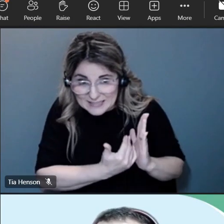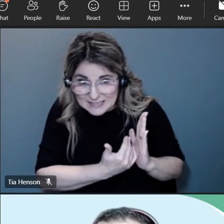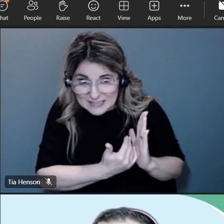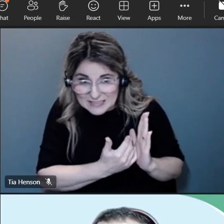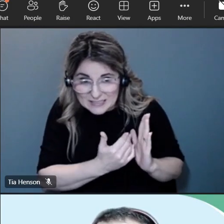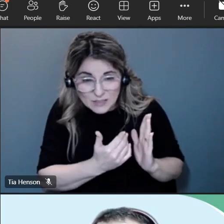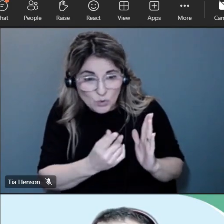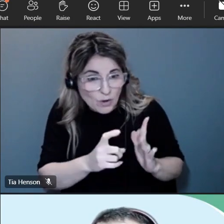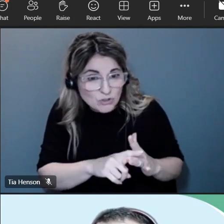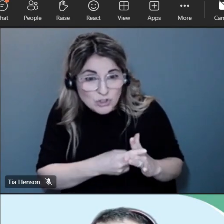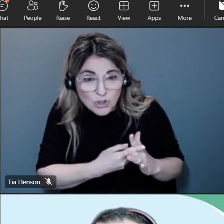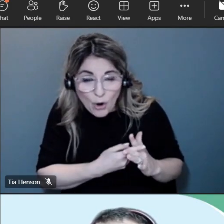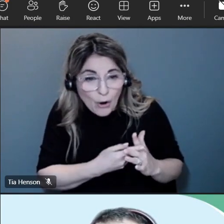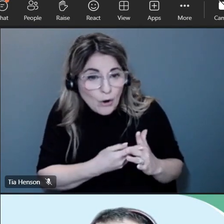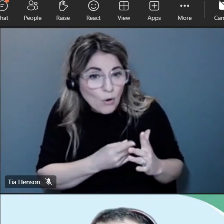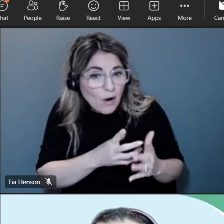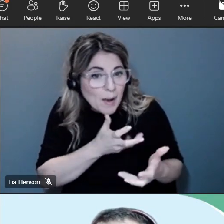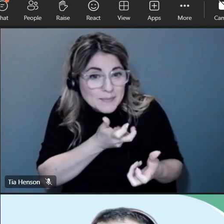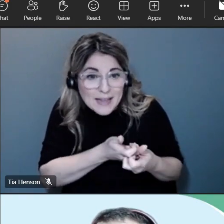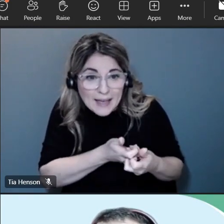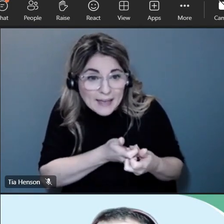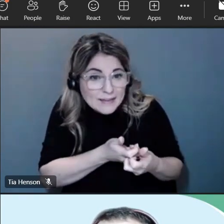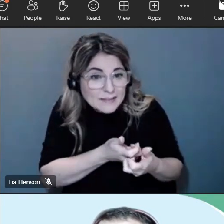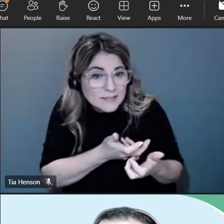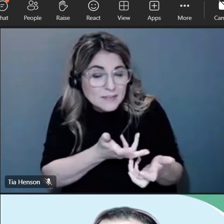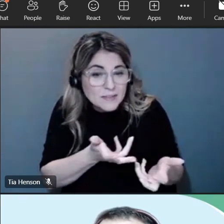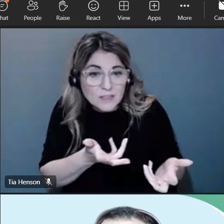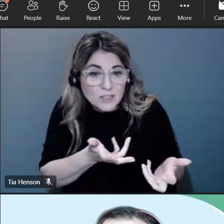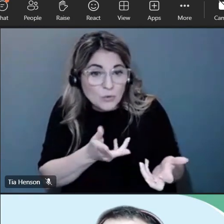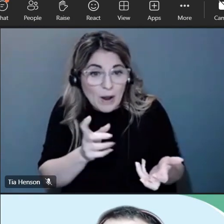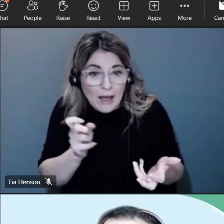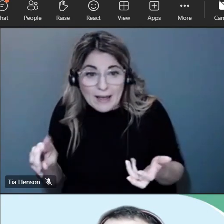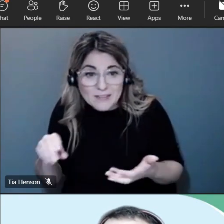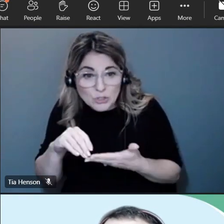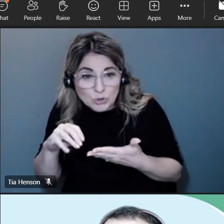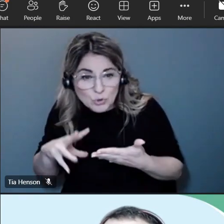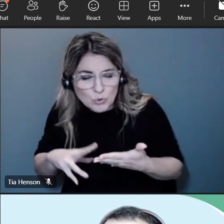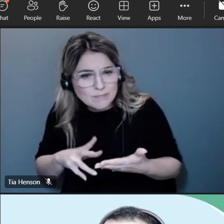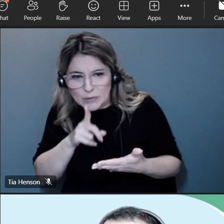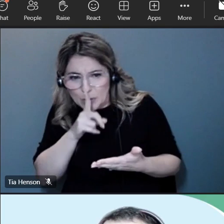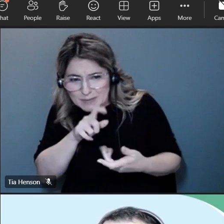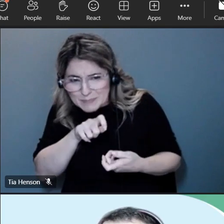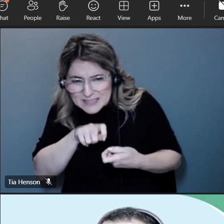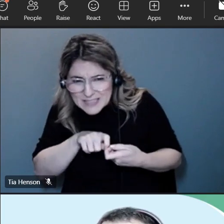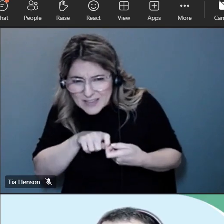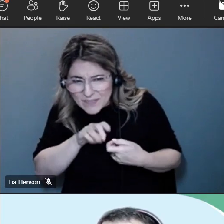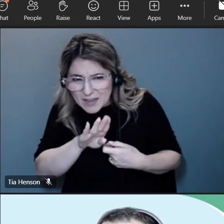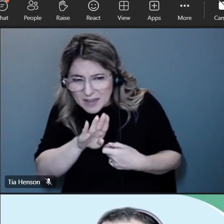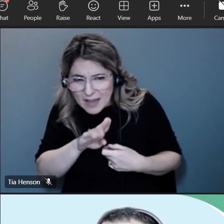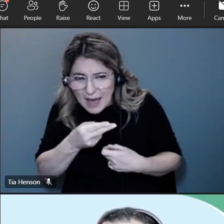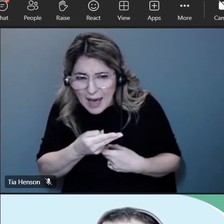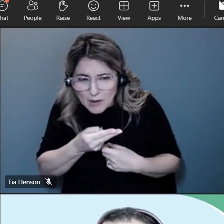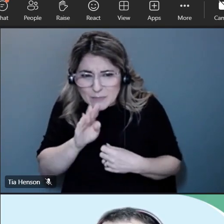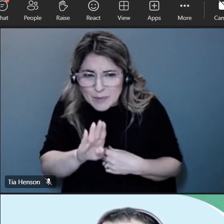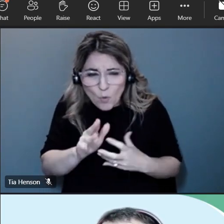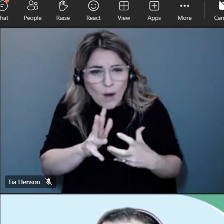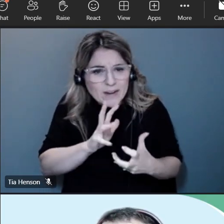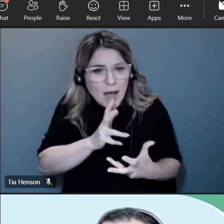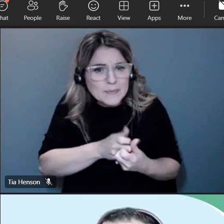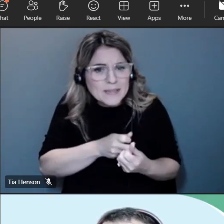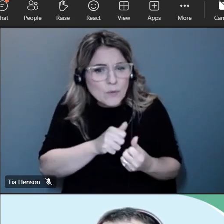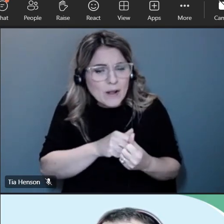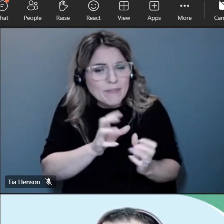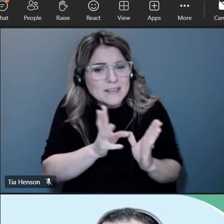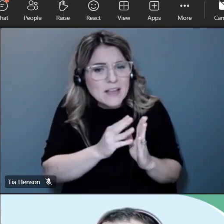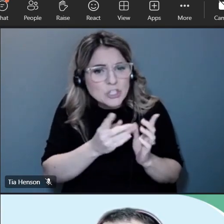to start with one or do you want to maybe ask students first i'm not they didn't really specify a certain bill they just said they'd like to have an update with the